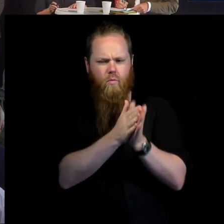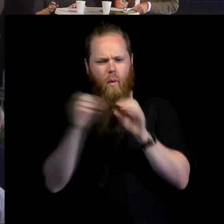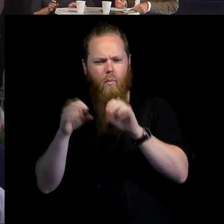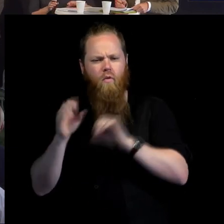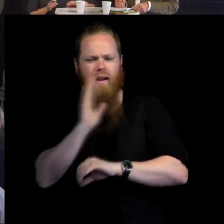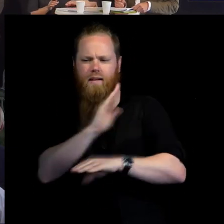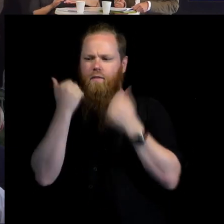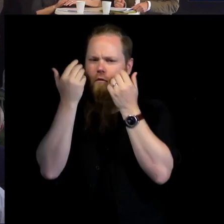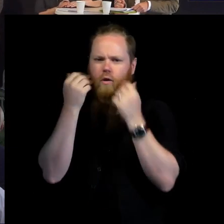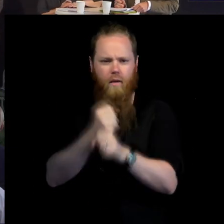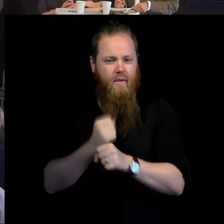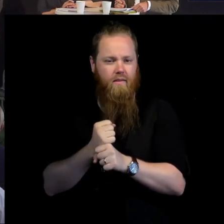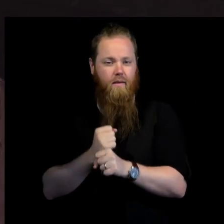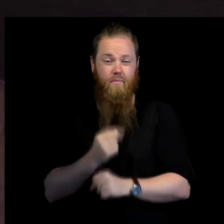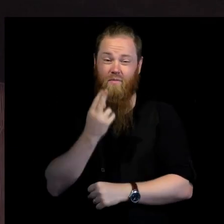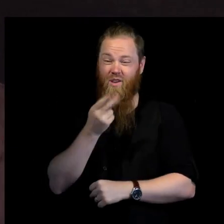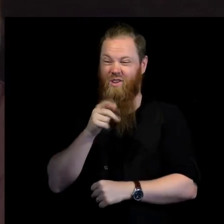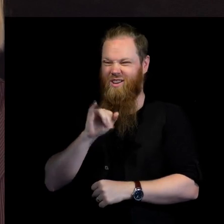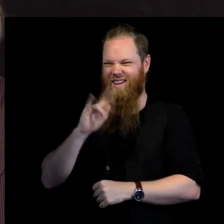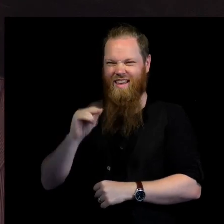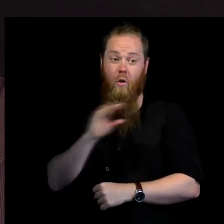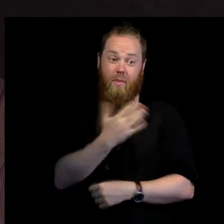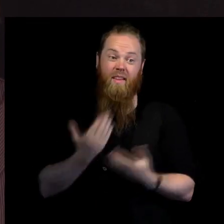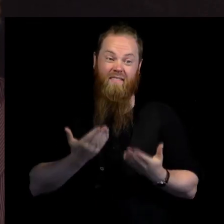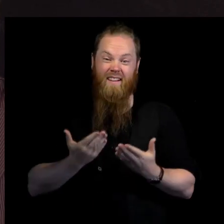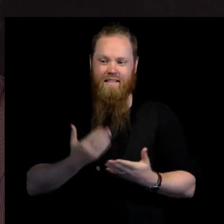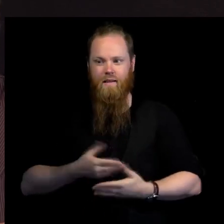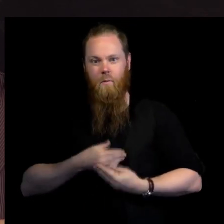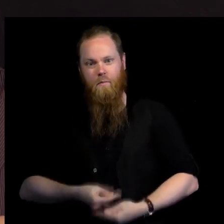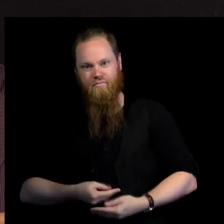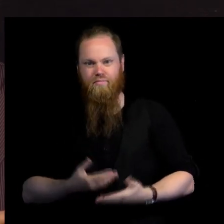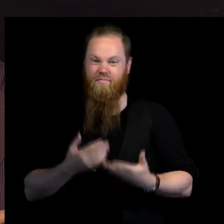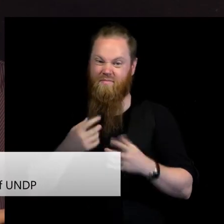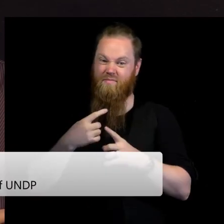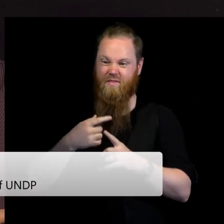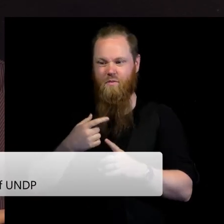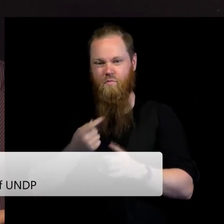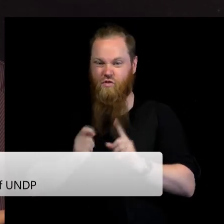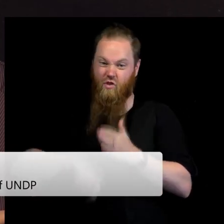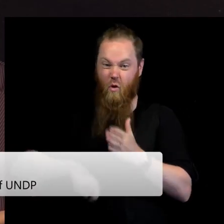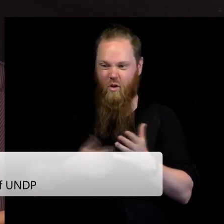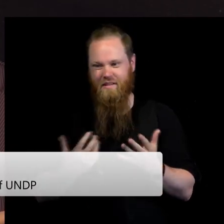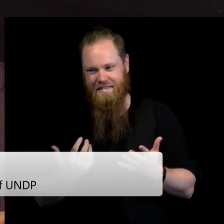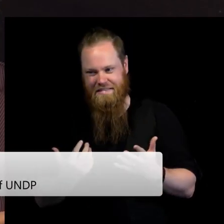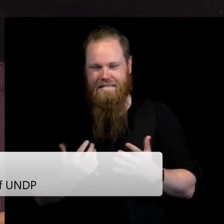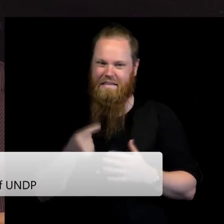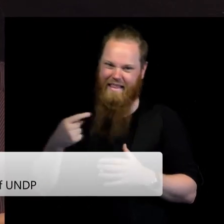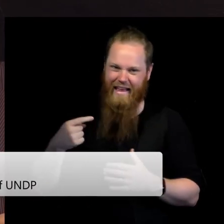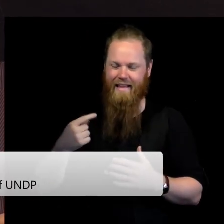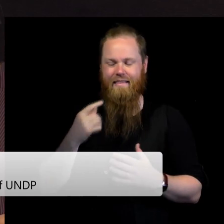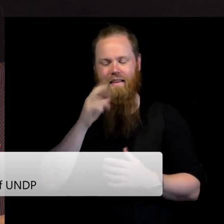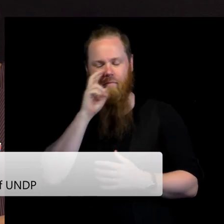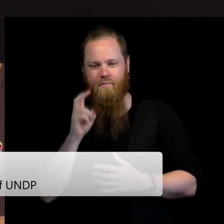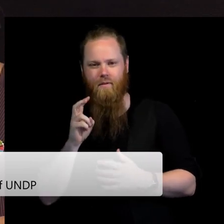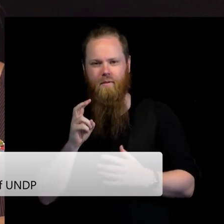It started with a quite depressive note. I would like perhaps to add that maybe we wouldn't have